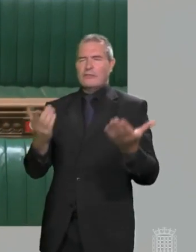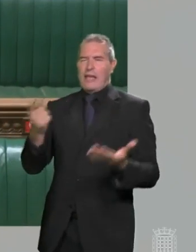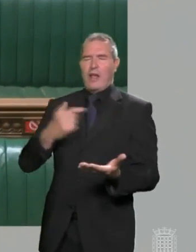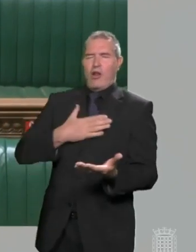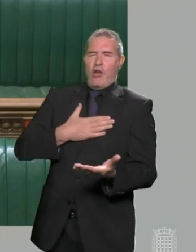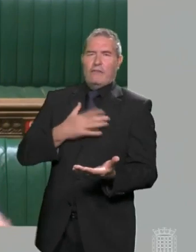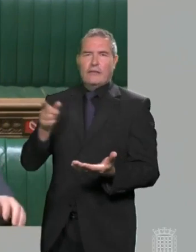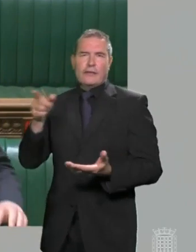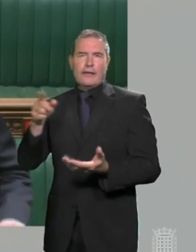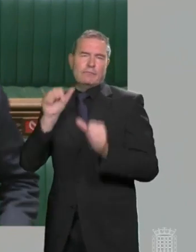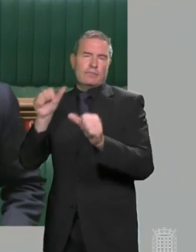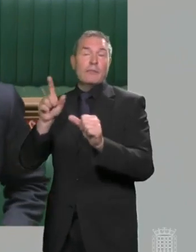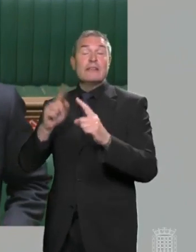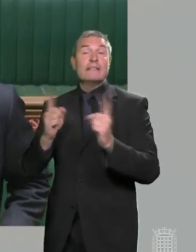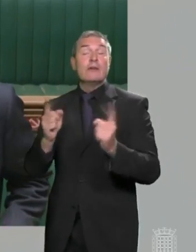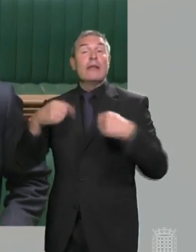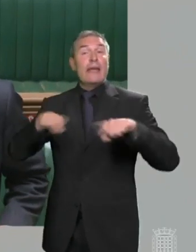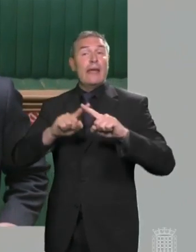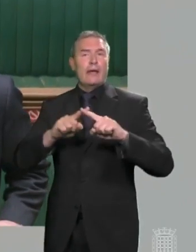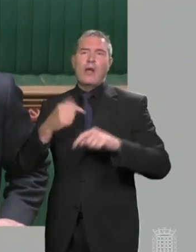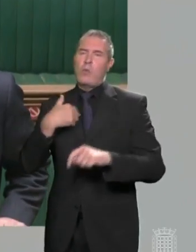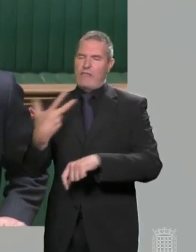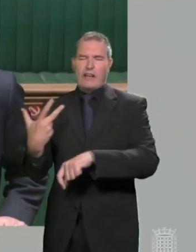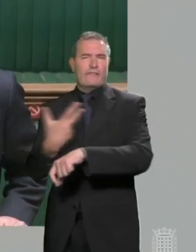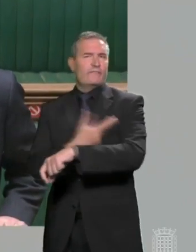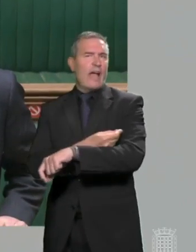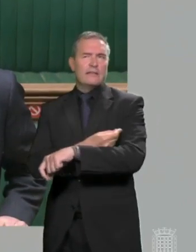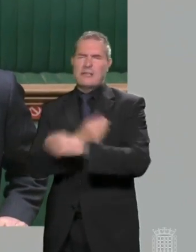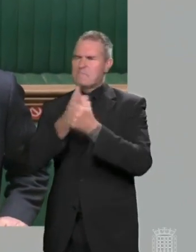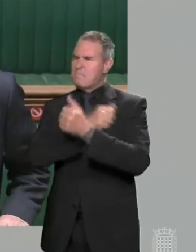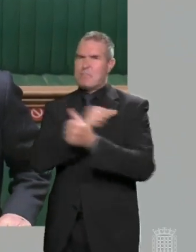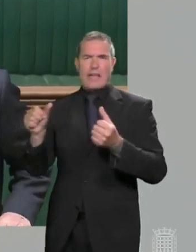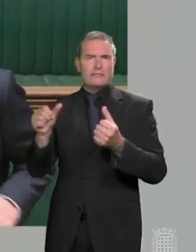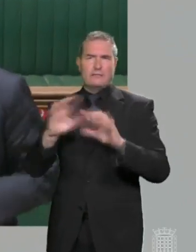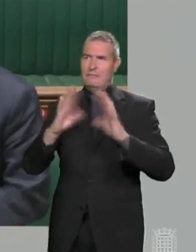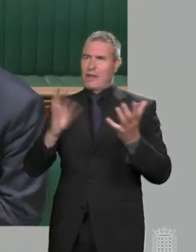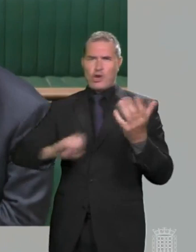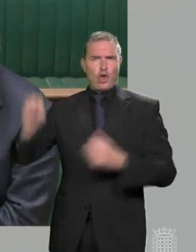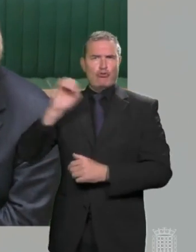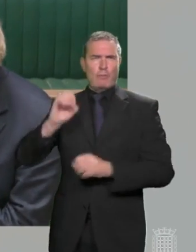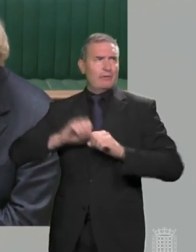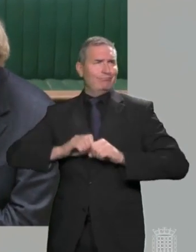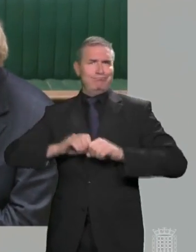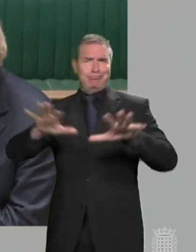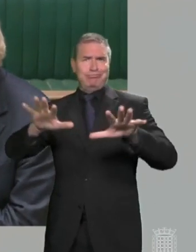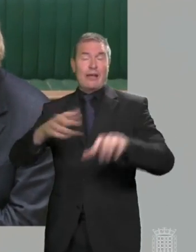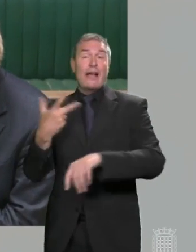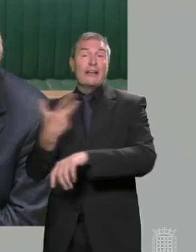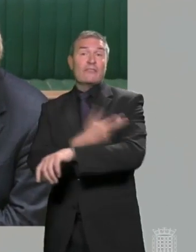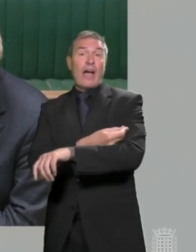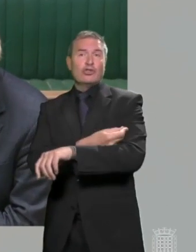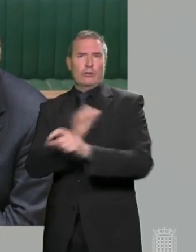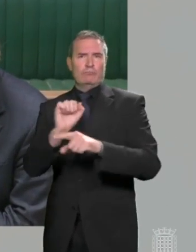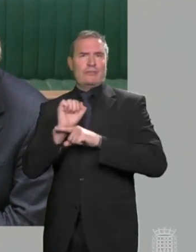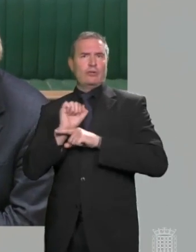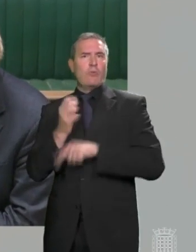shows his instance. But the big difference is that we've had the fastest vaccine rollout anywhere in Europe. We have a very, very high degree of